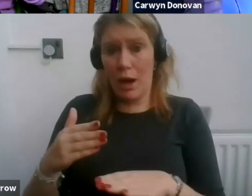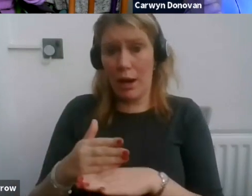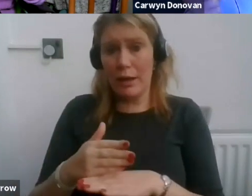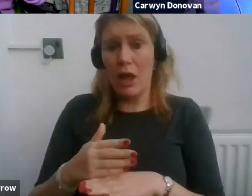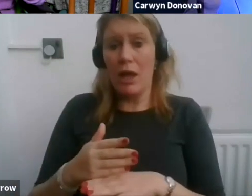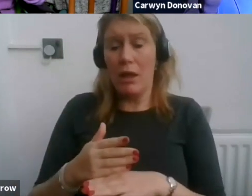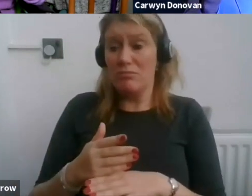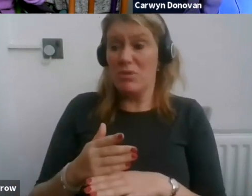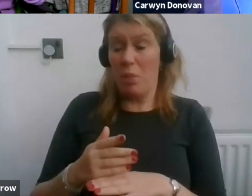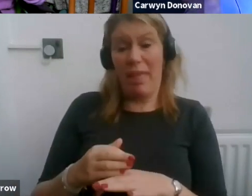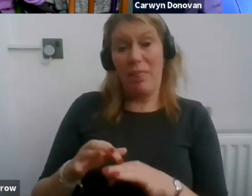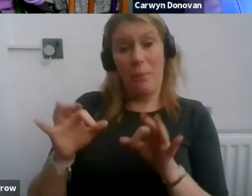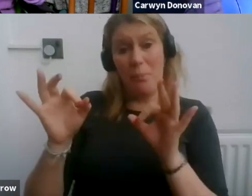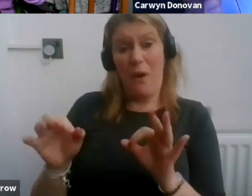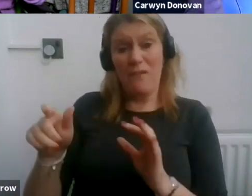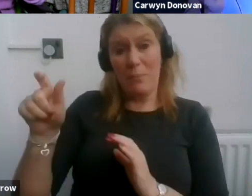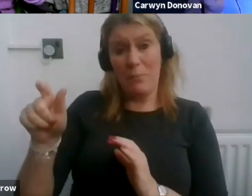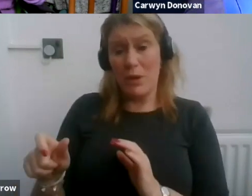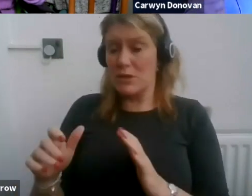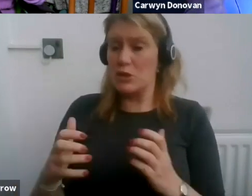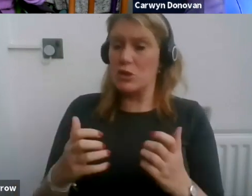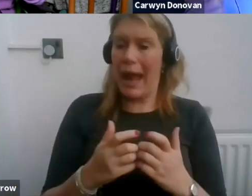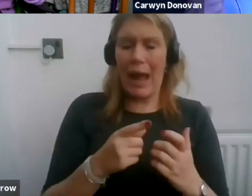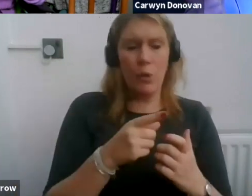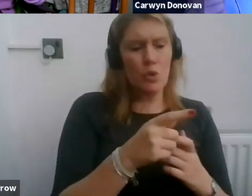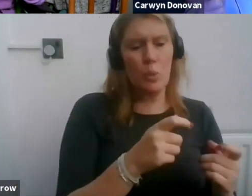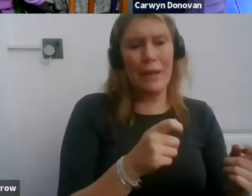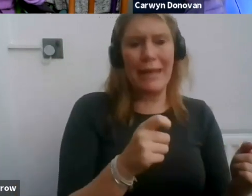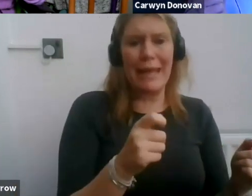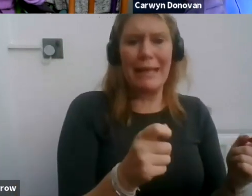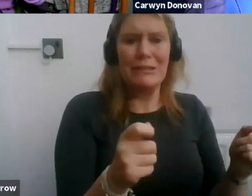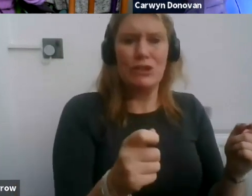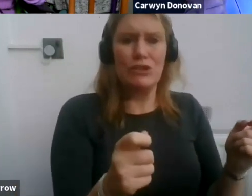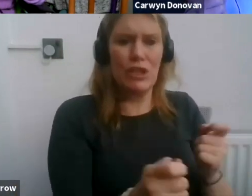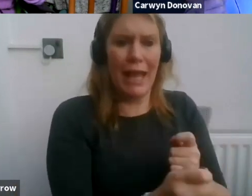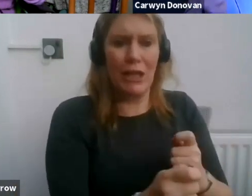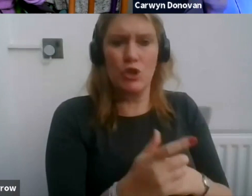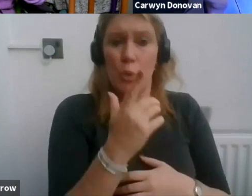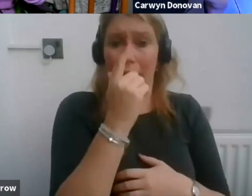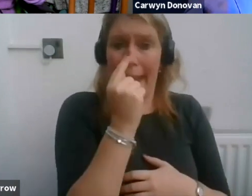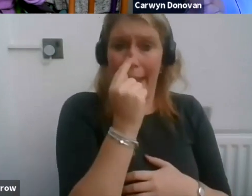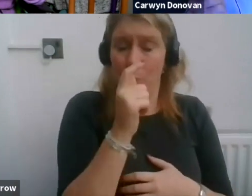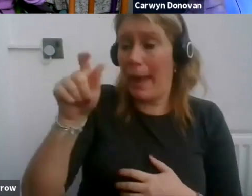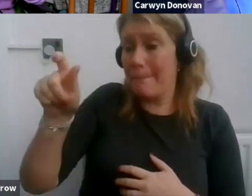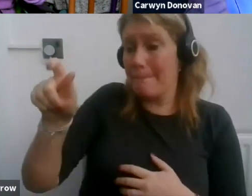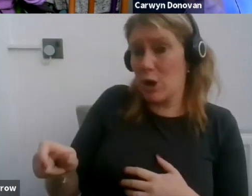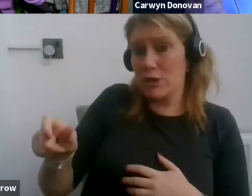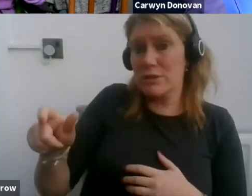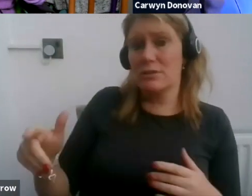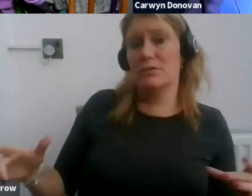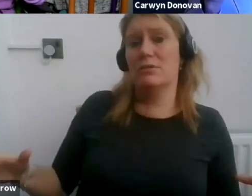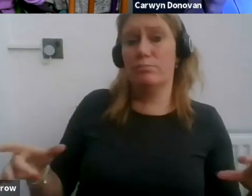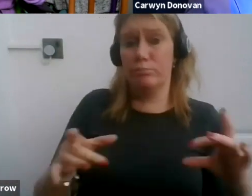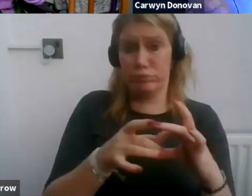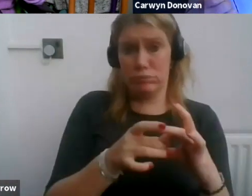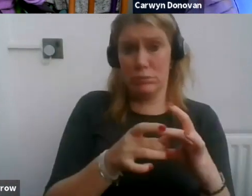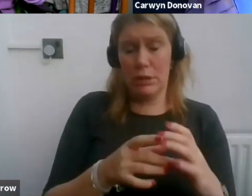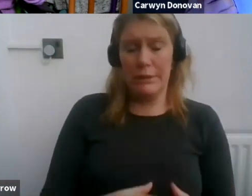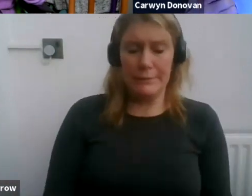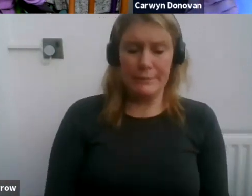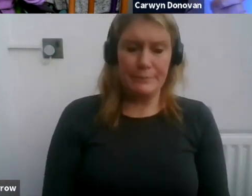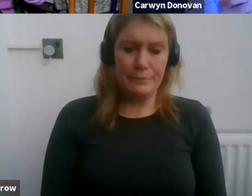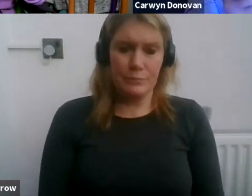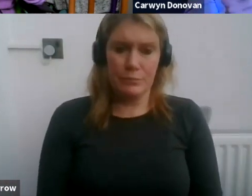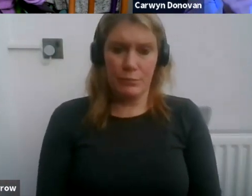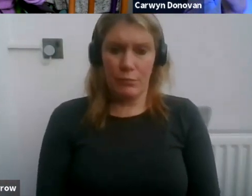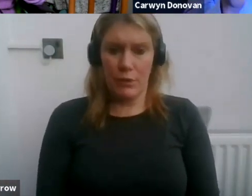matters here. And it's how do we enable them to do that is the thing, isn't it? Enable them to do that in the easiest